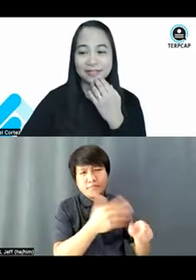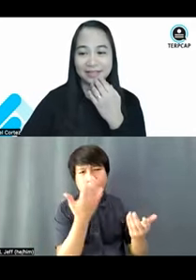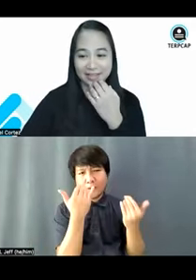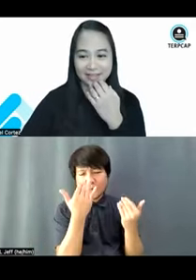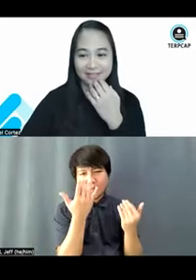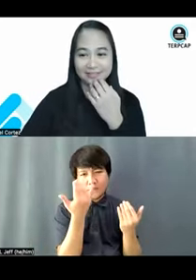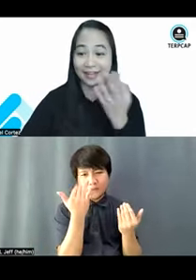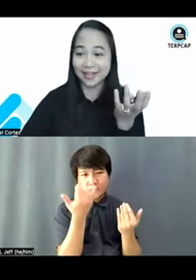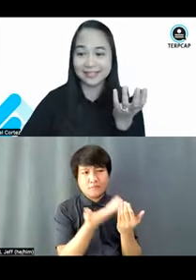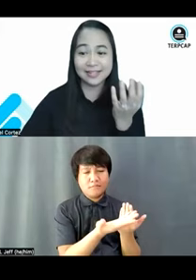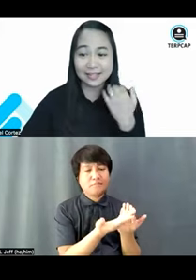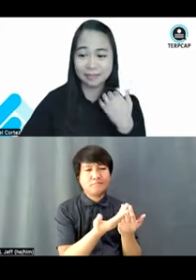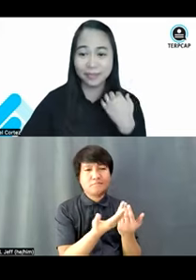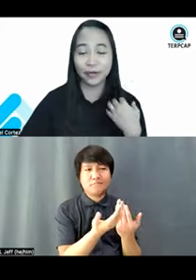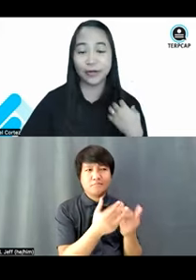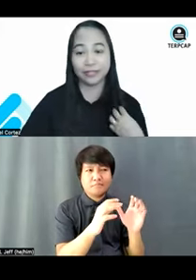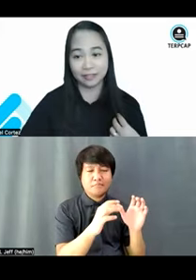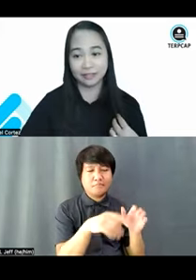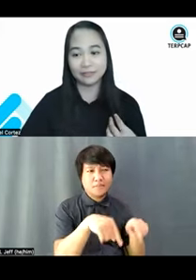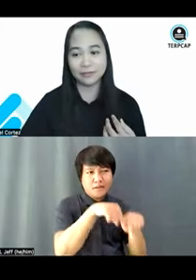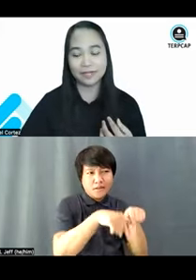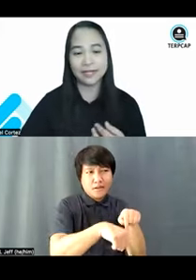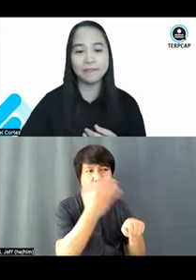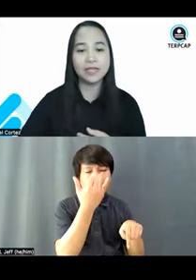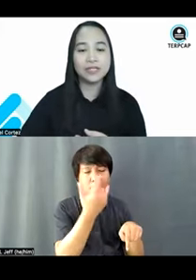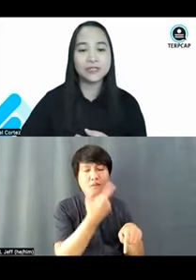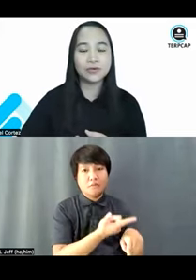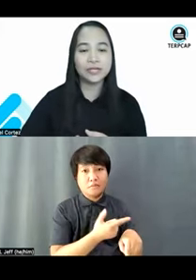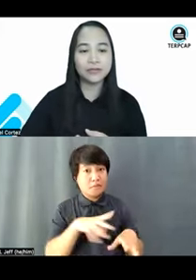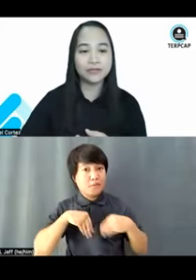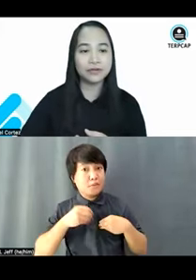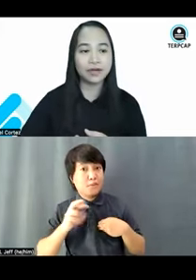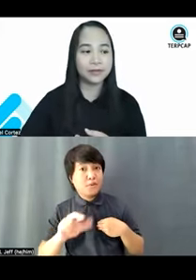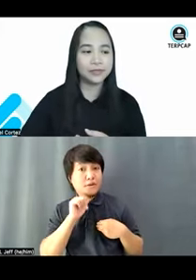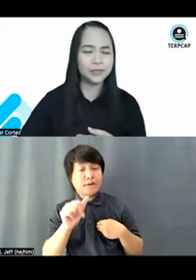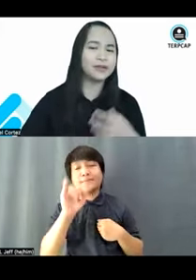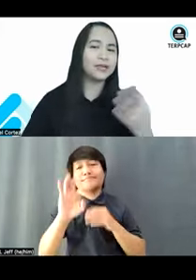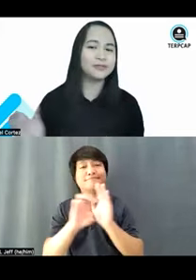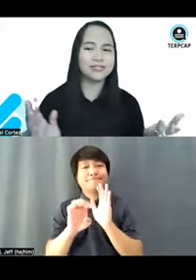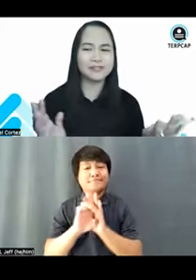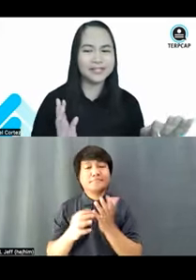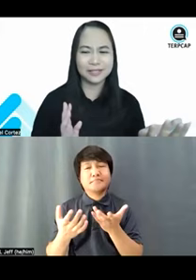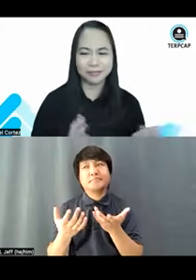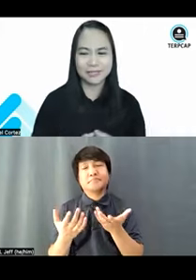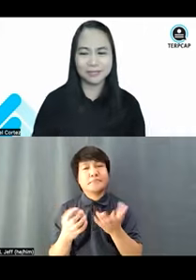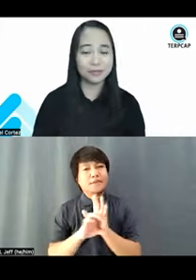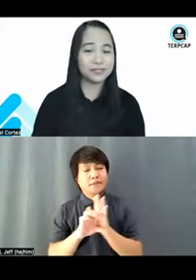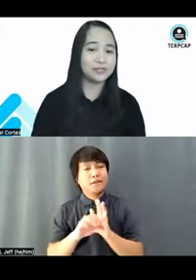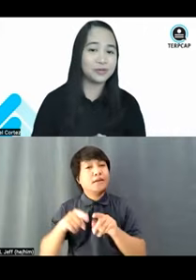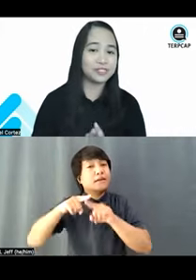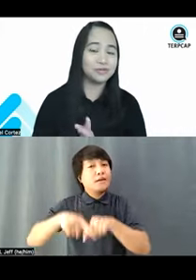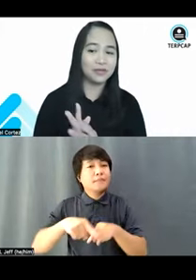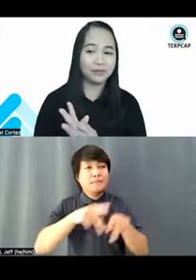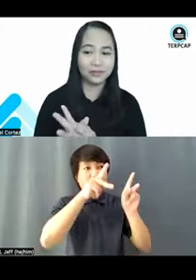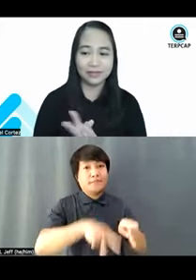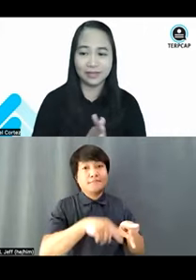bat ka pilay, right? Is that acceptable or not? Okay? So, if you are able, it really depends what the person